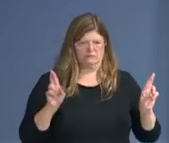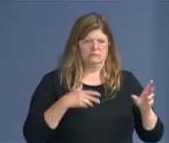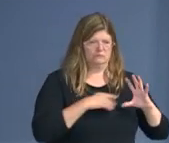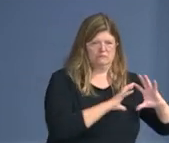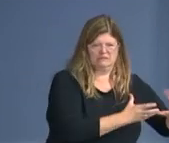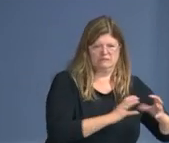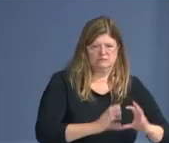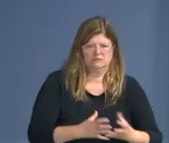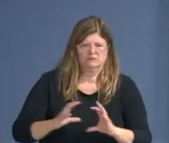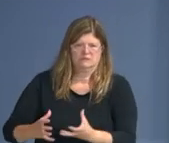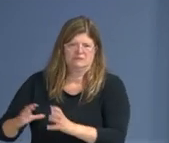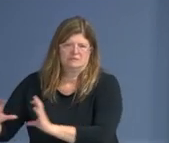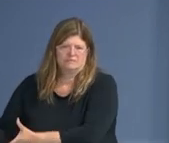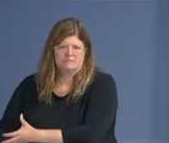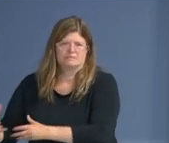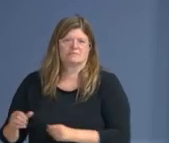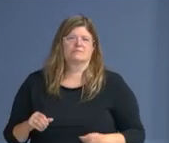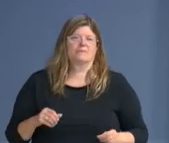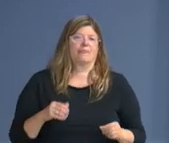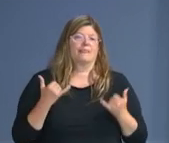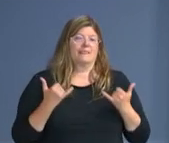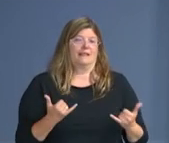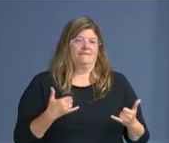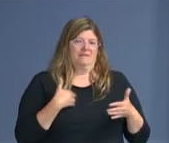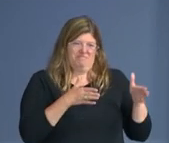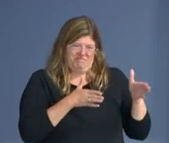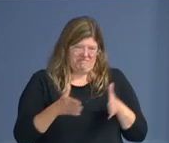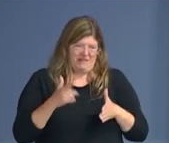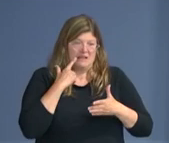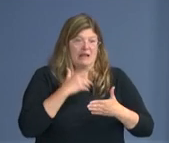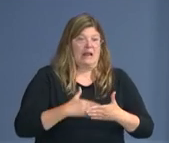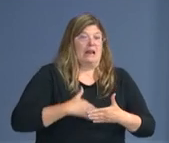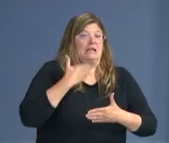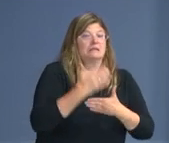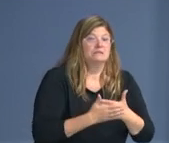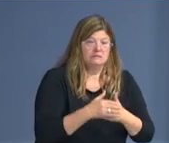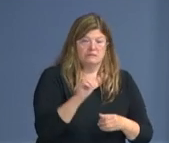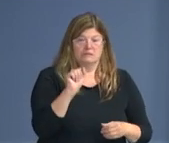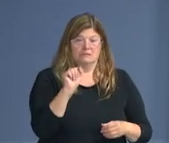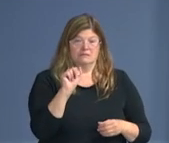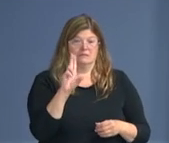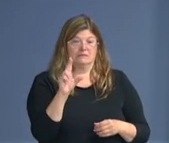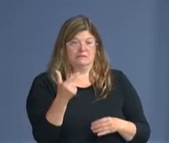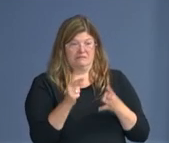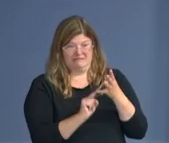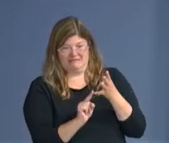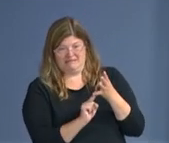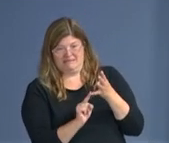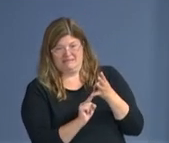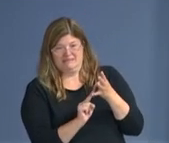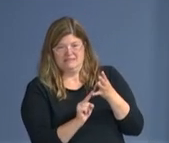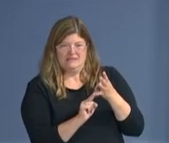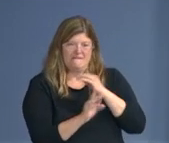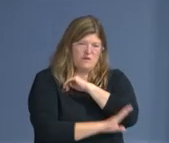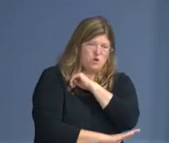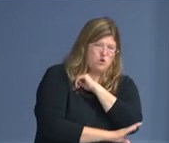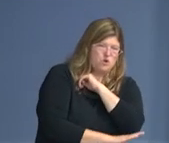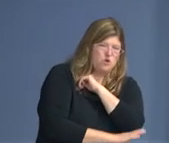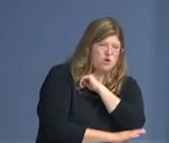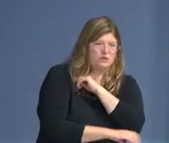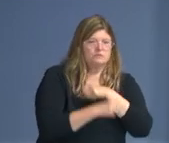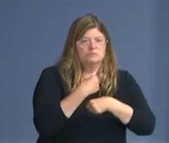in the fall, et cetera. A lot of the planning that we've been doing with our universities and with our businesses